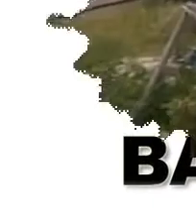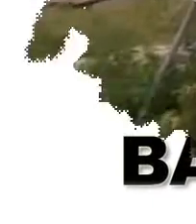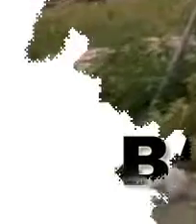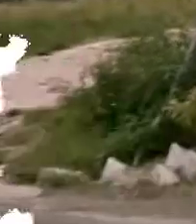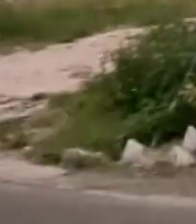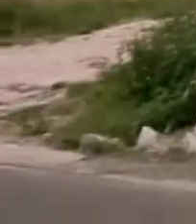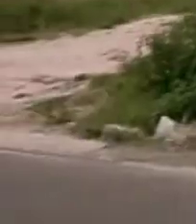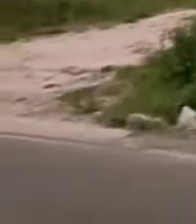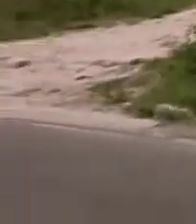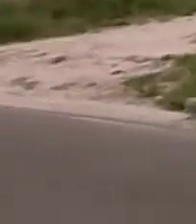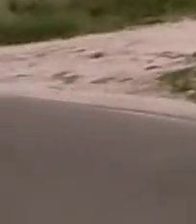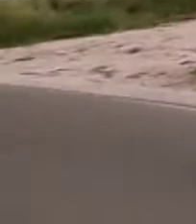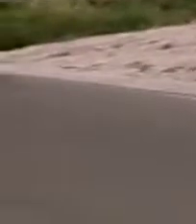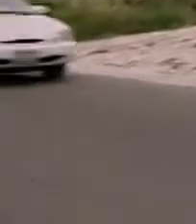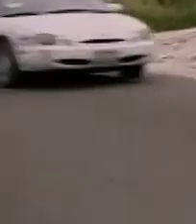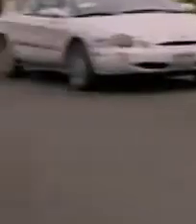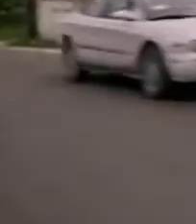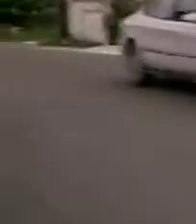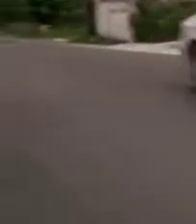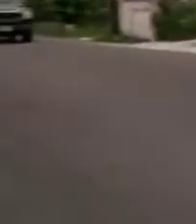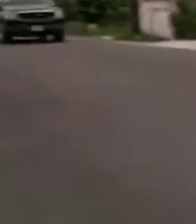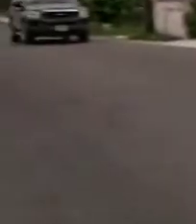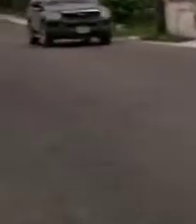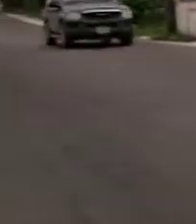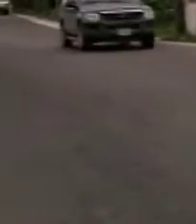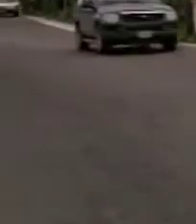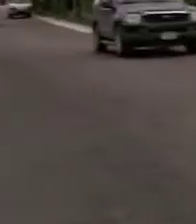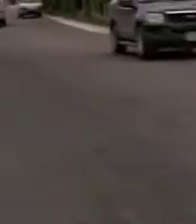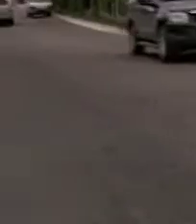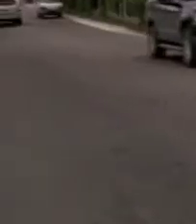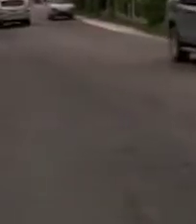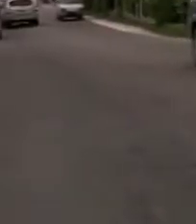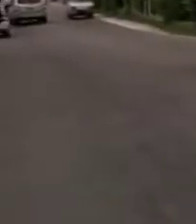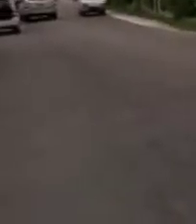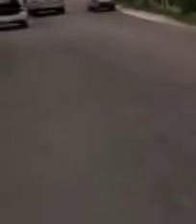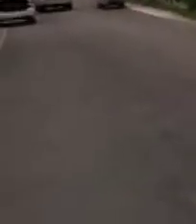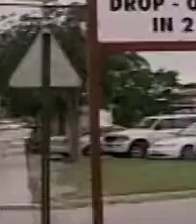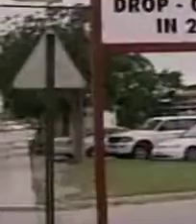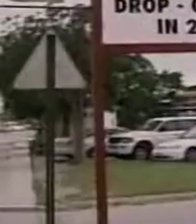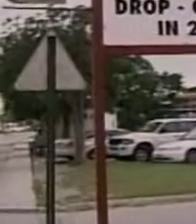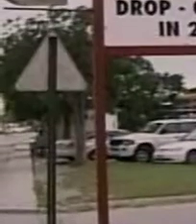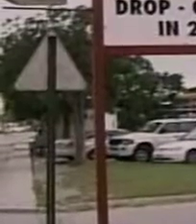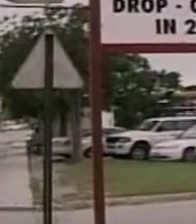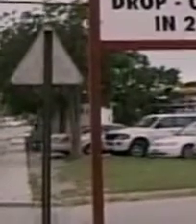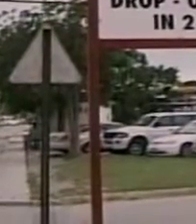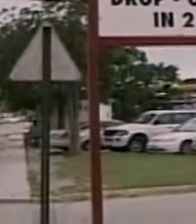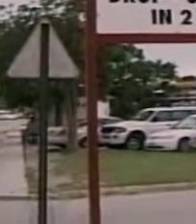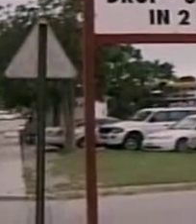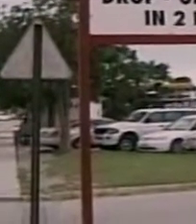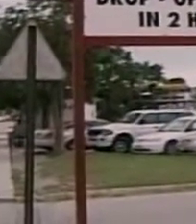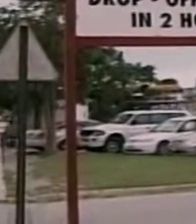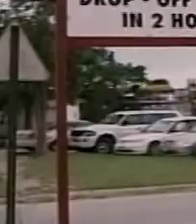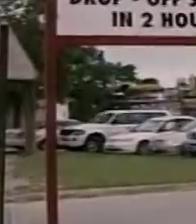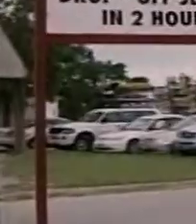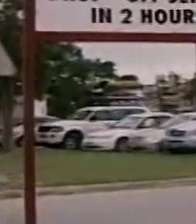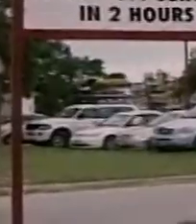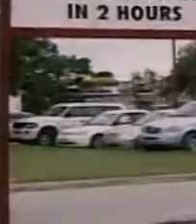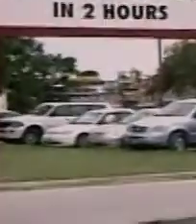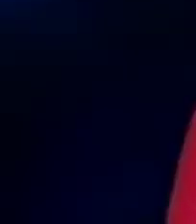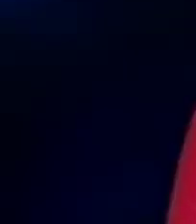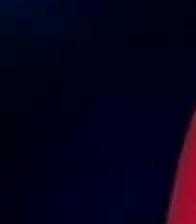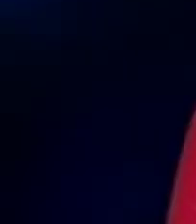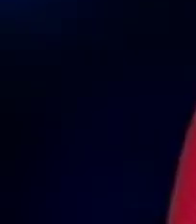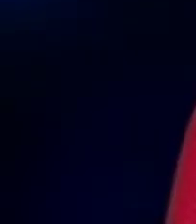The police here in the capital starts Saturday off investigating two murders. A double shooting and a police-involved shooting were on those scenes.